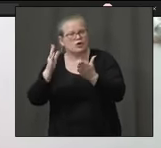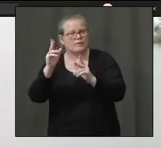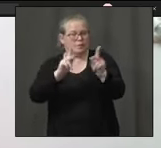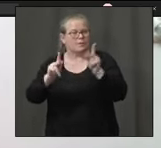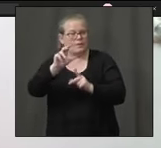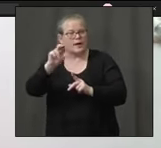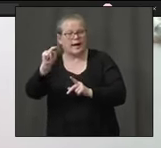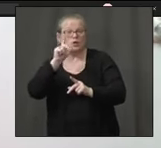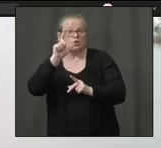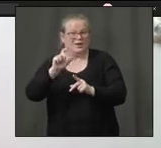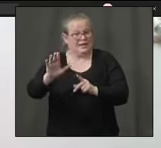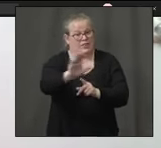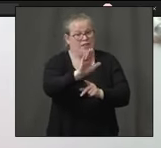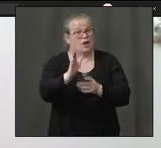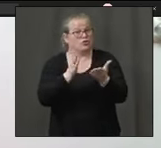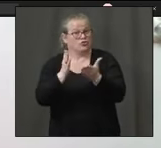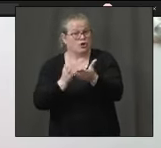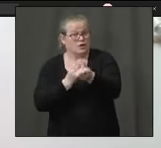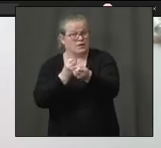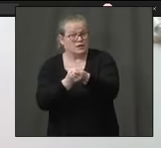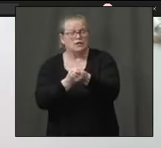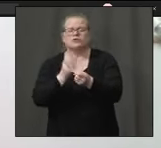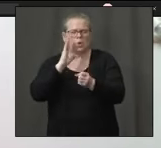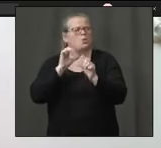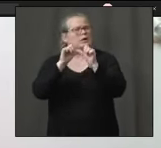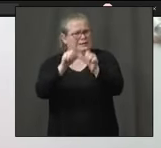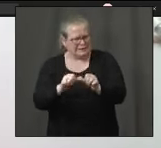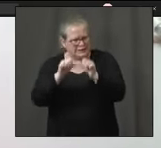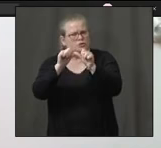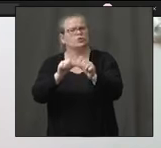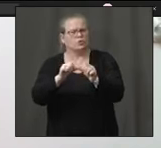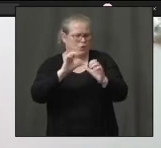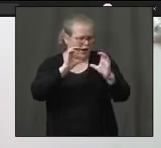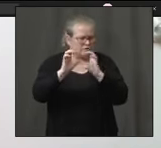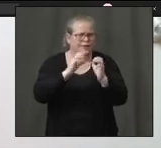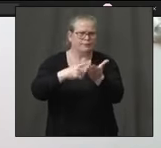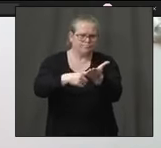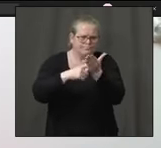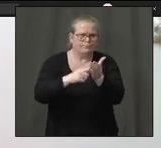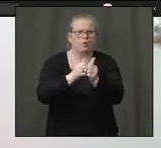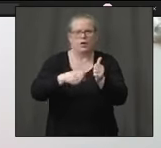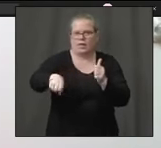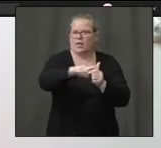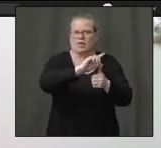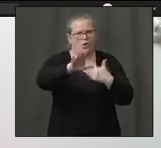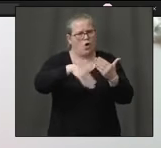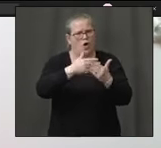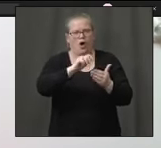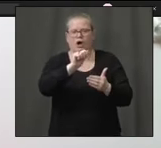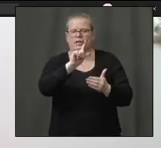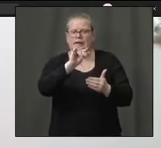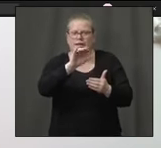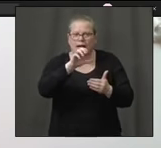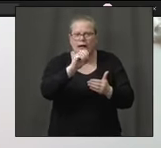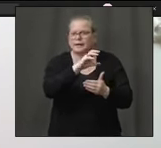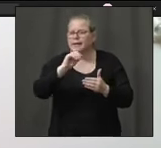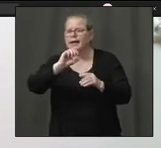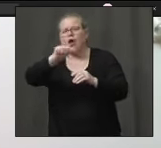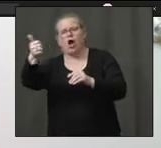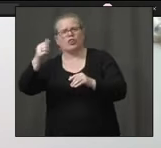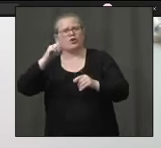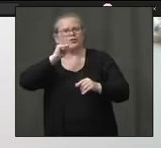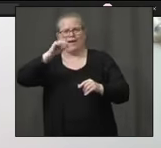look forward to having continued conversations with the Alliance of Nonprofits as well as all nonprofits in the state of Connecticut to provide essential services